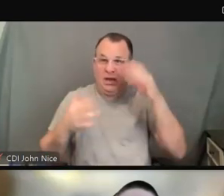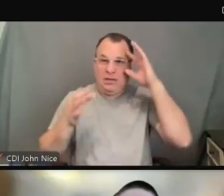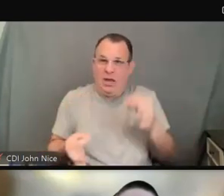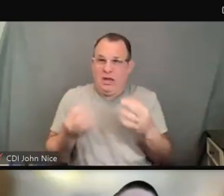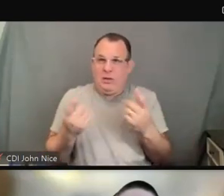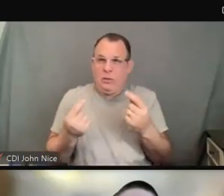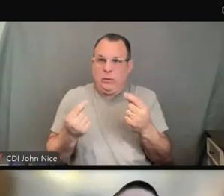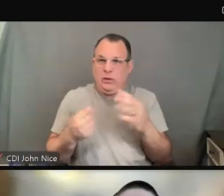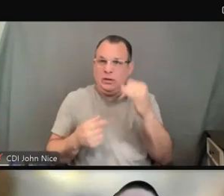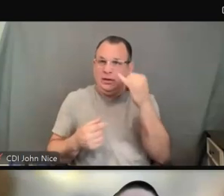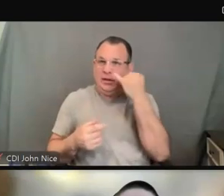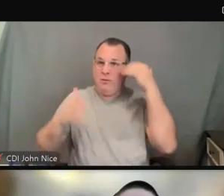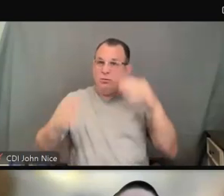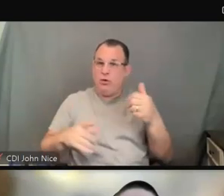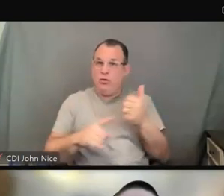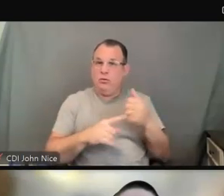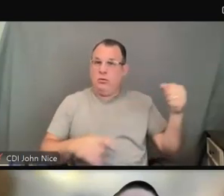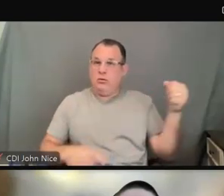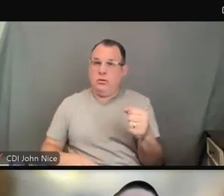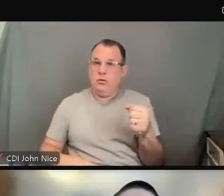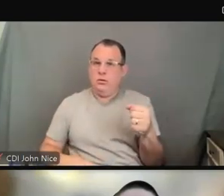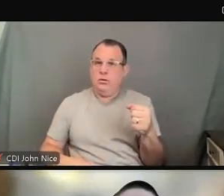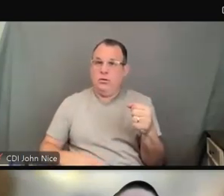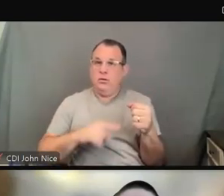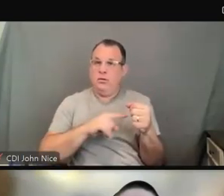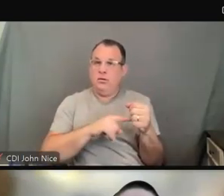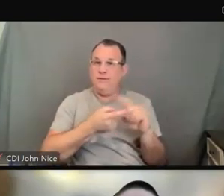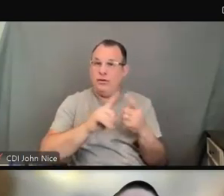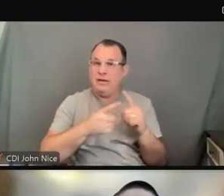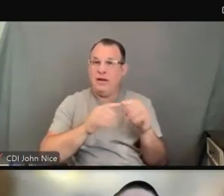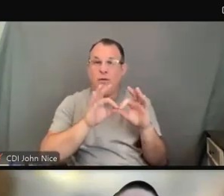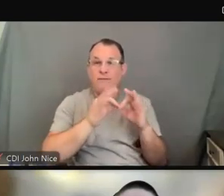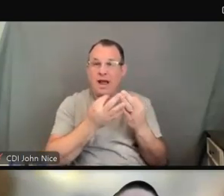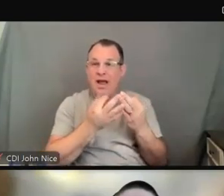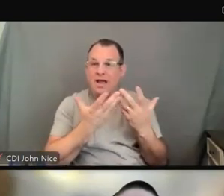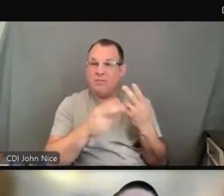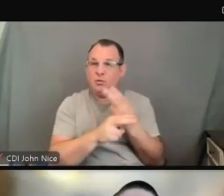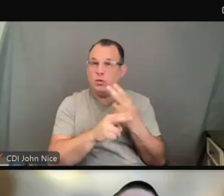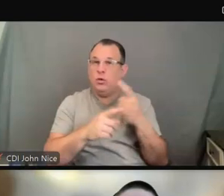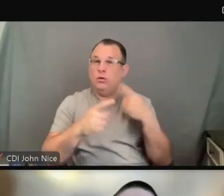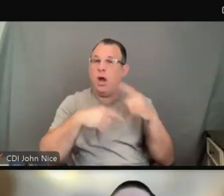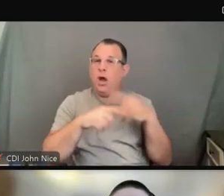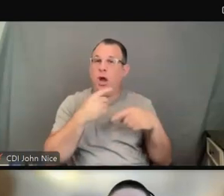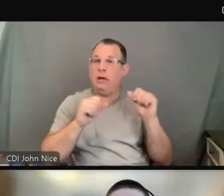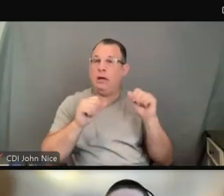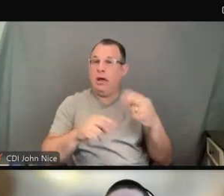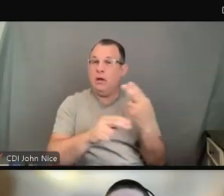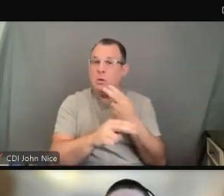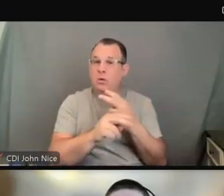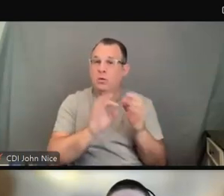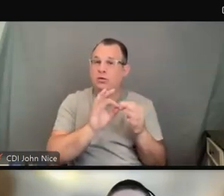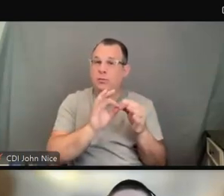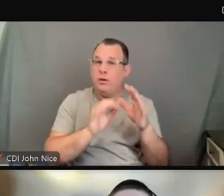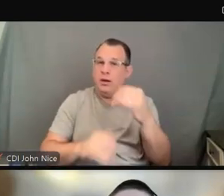may be relied upon to interpret or facilitate communication. When the individual